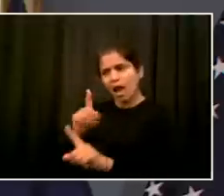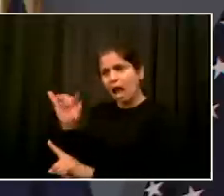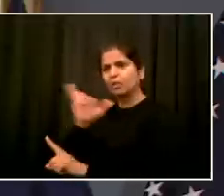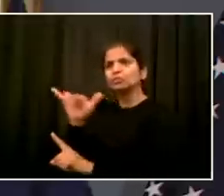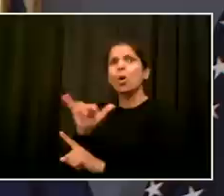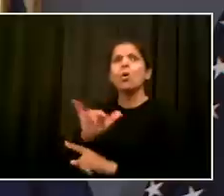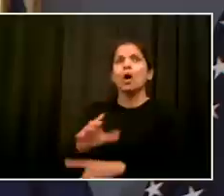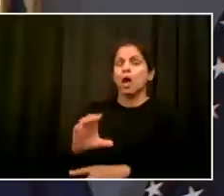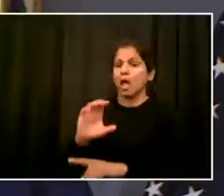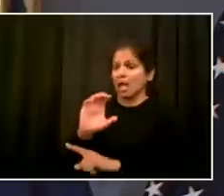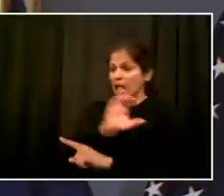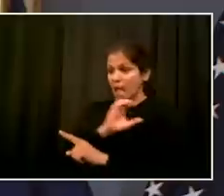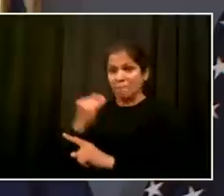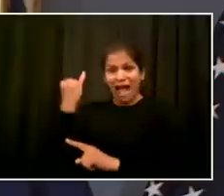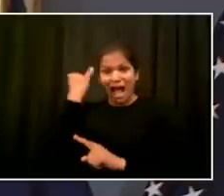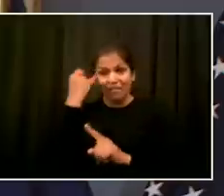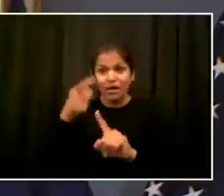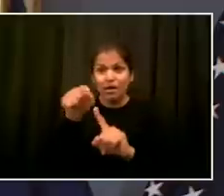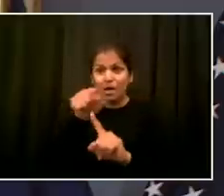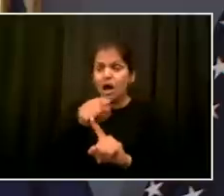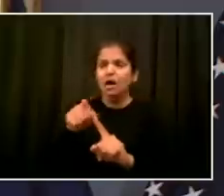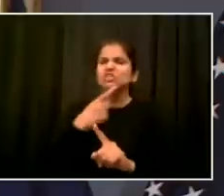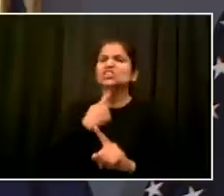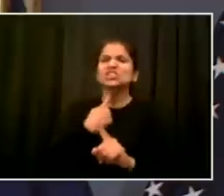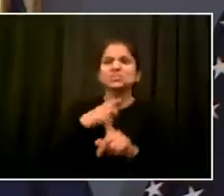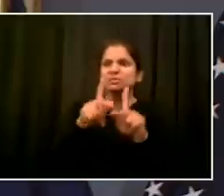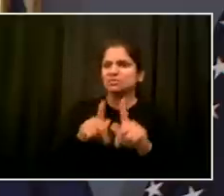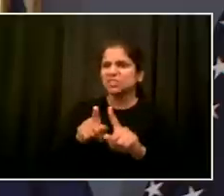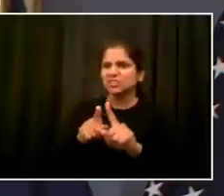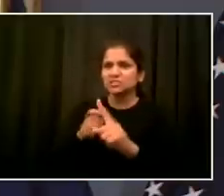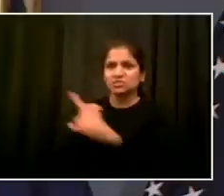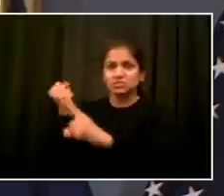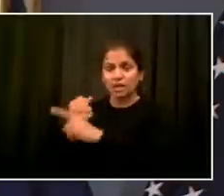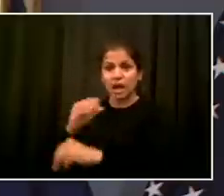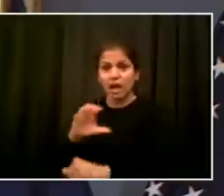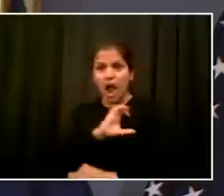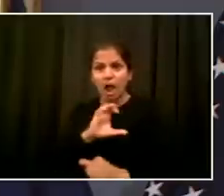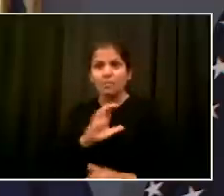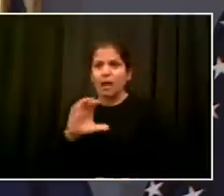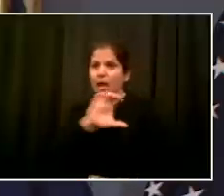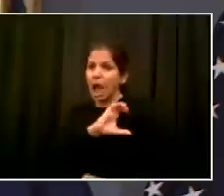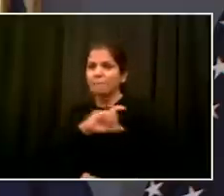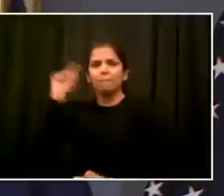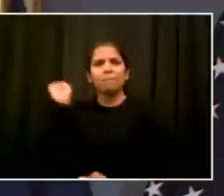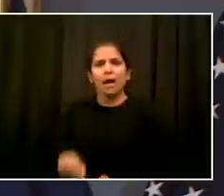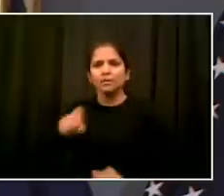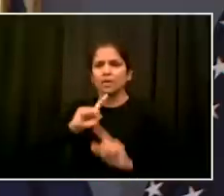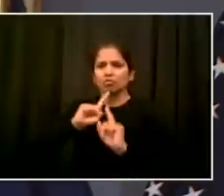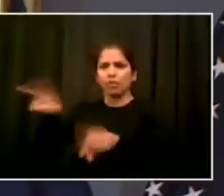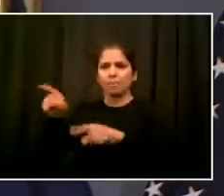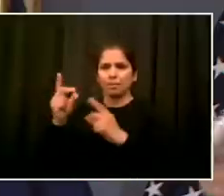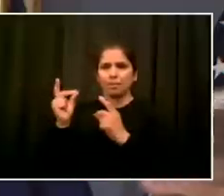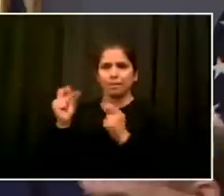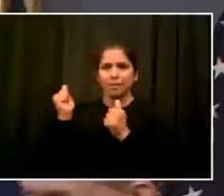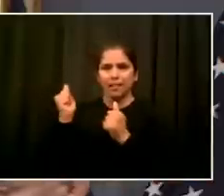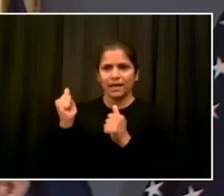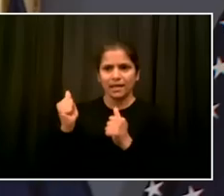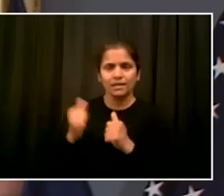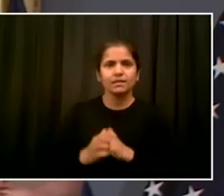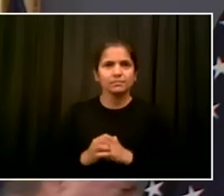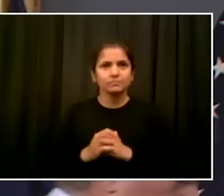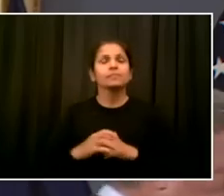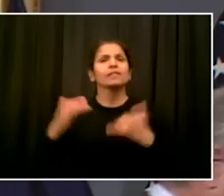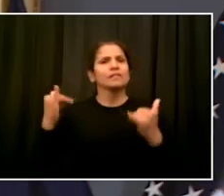violence amongst the protesters, and any changes we need in our approach to policing. Commissioner, you want to add? Thank you.